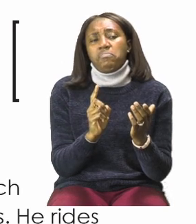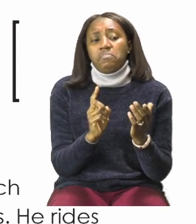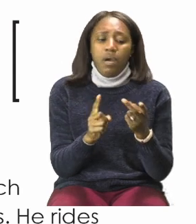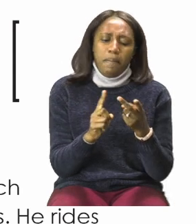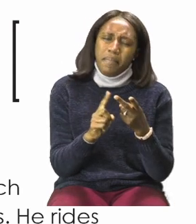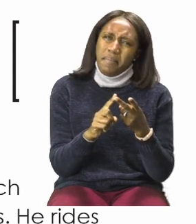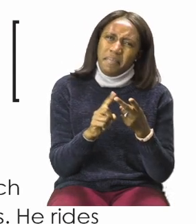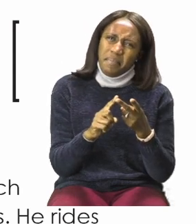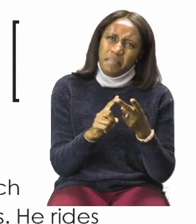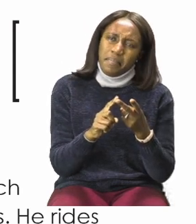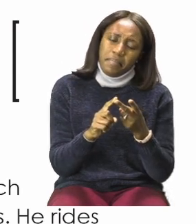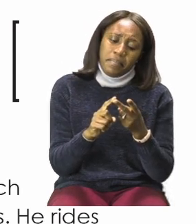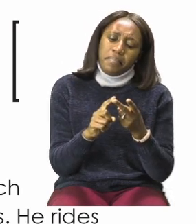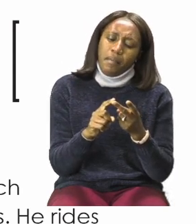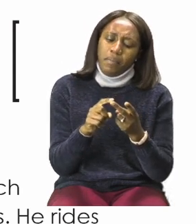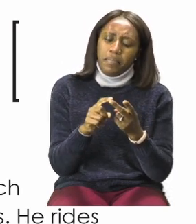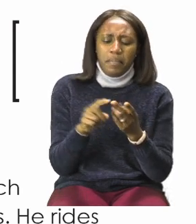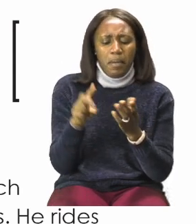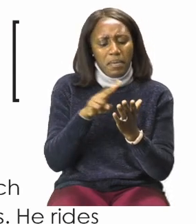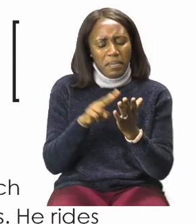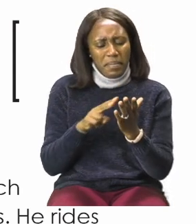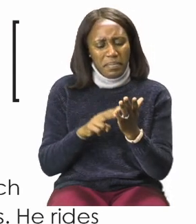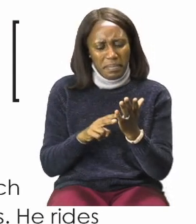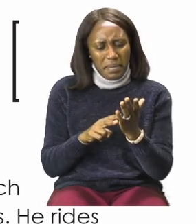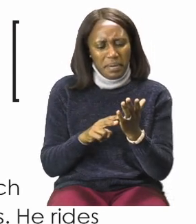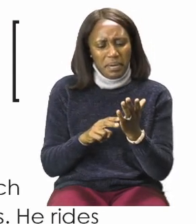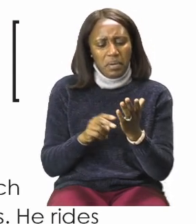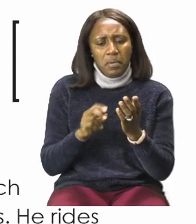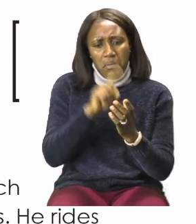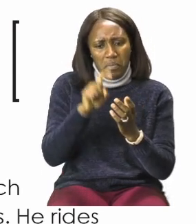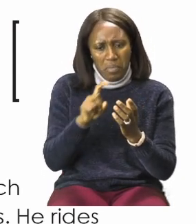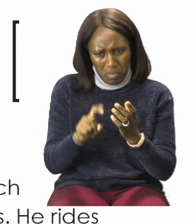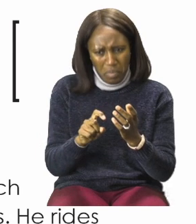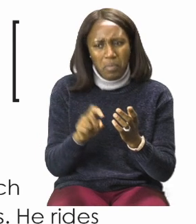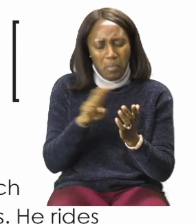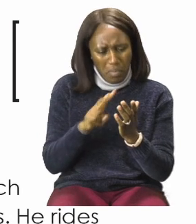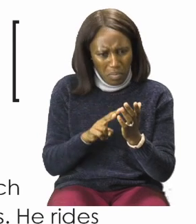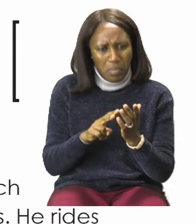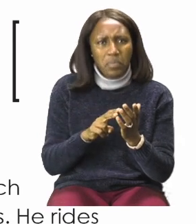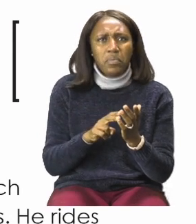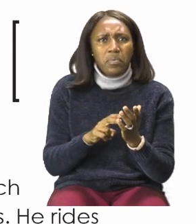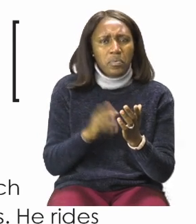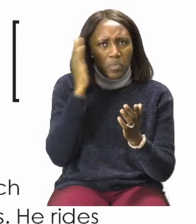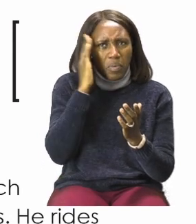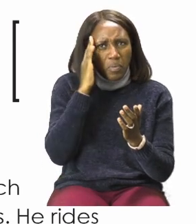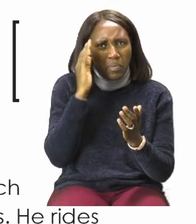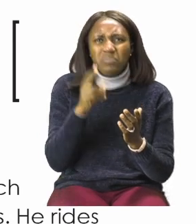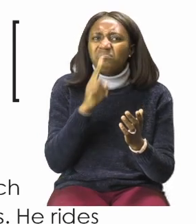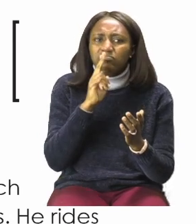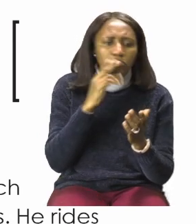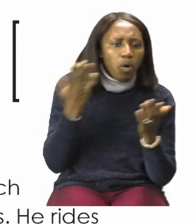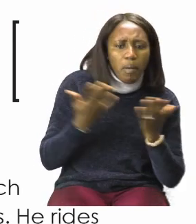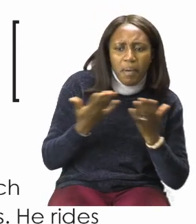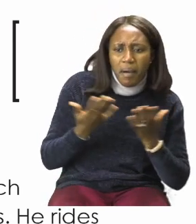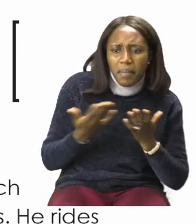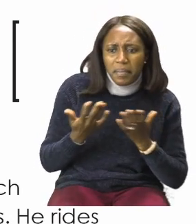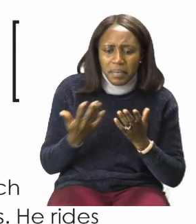The second time is after we have read our questions at least once so that we can get our answers.